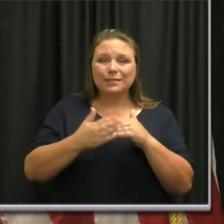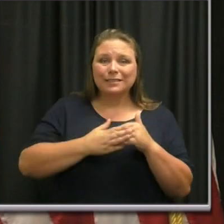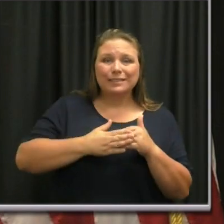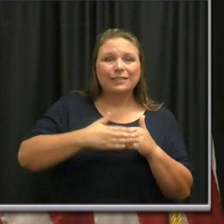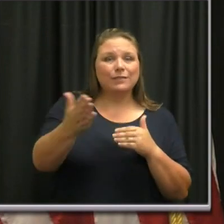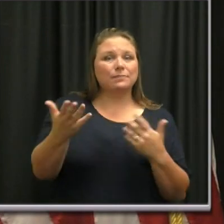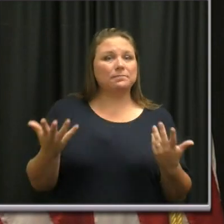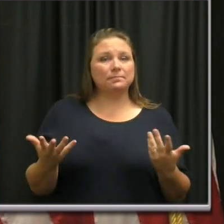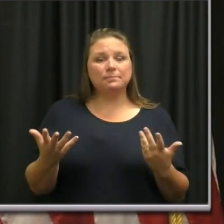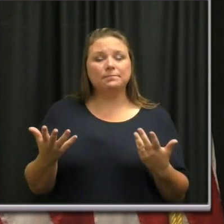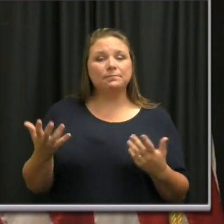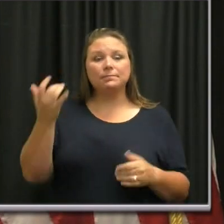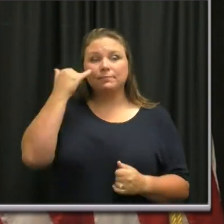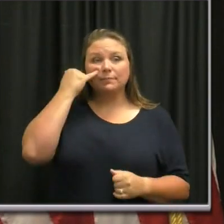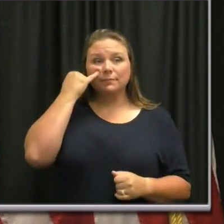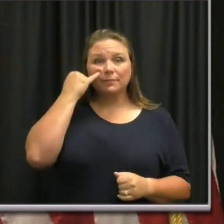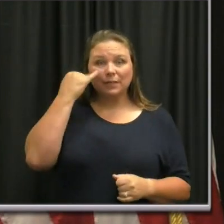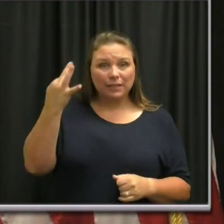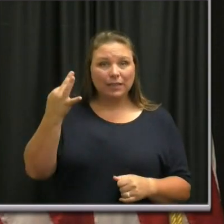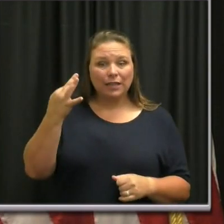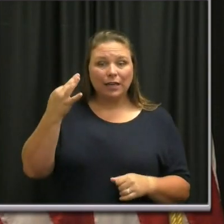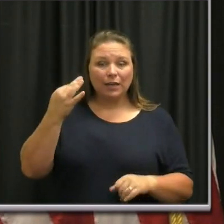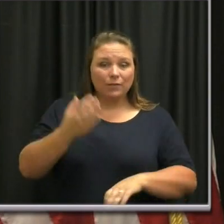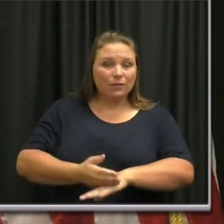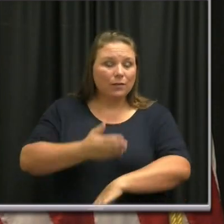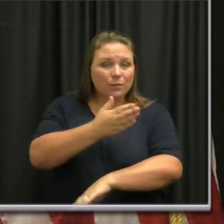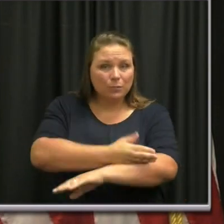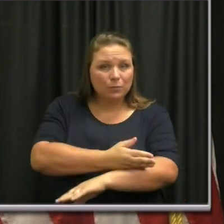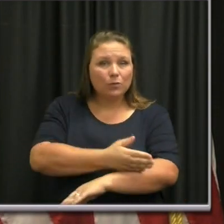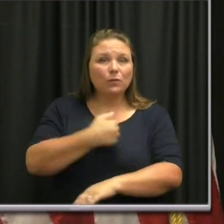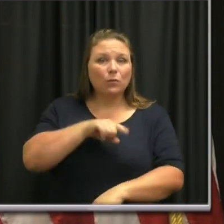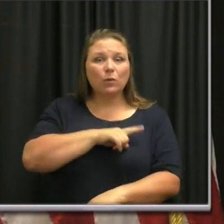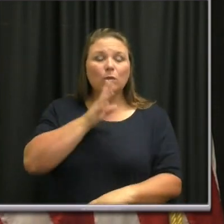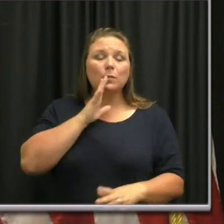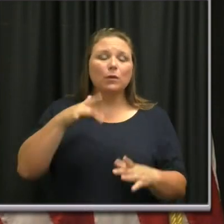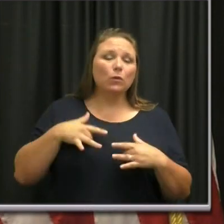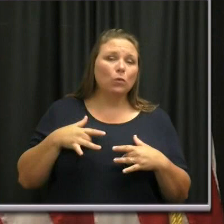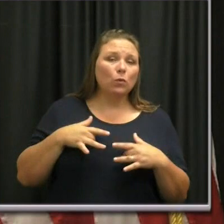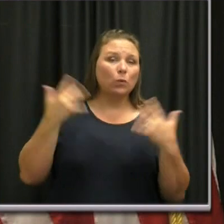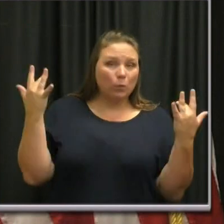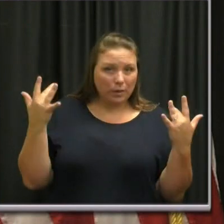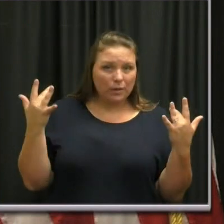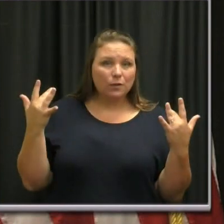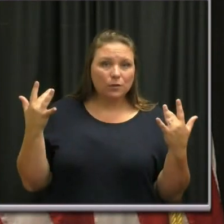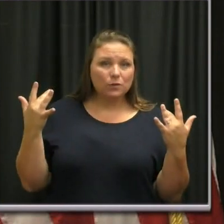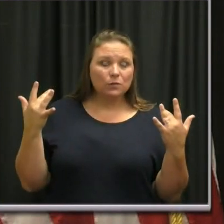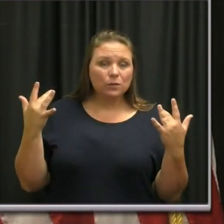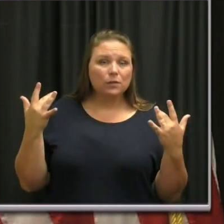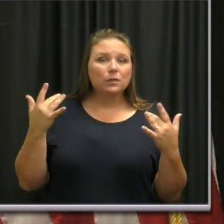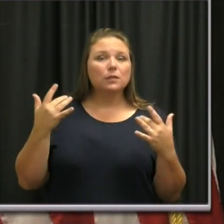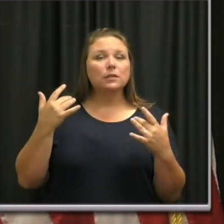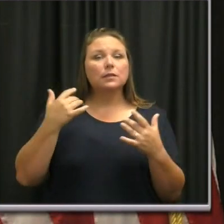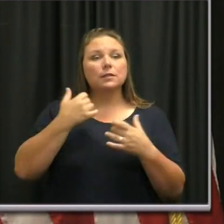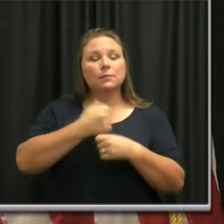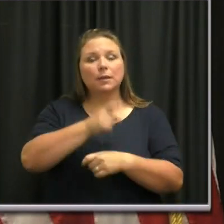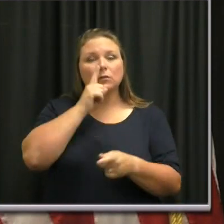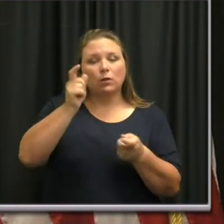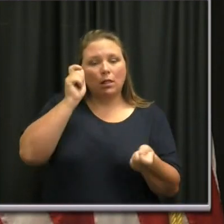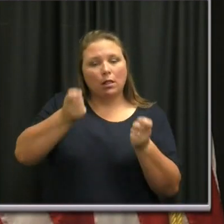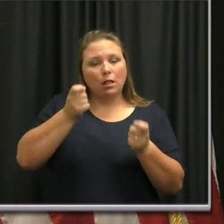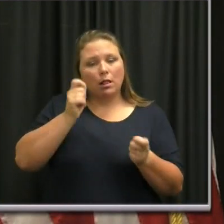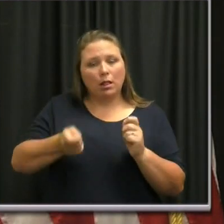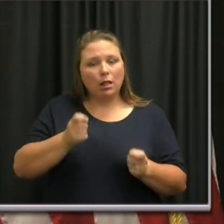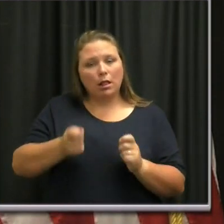forward. Uh, if it's an improved condition, we will be thrilled to make those adjustments